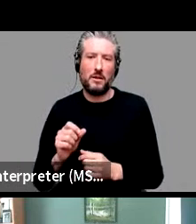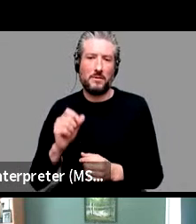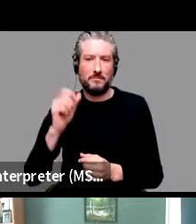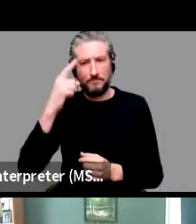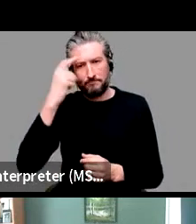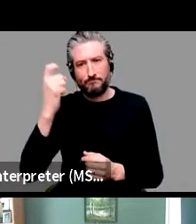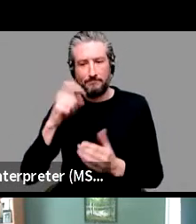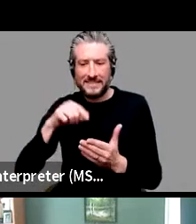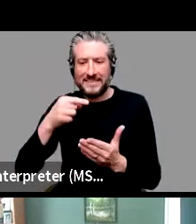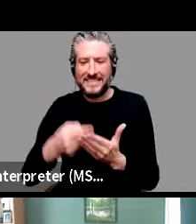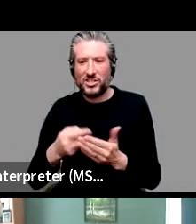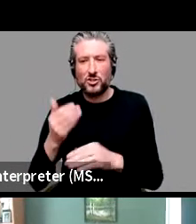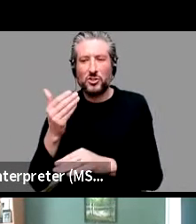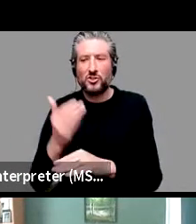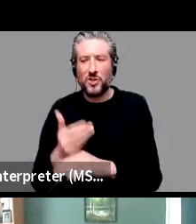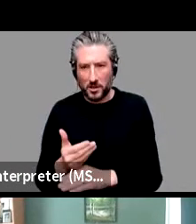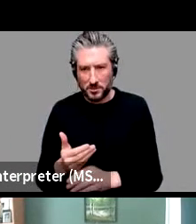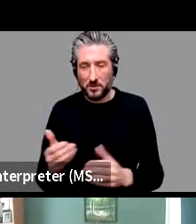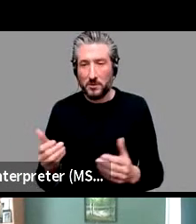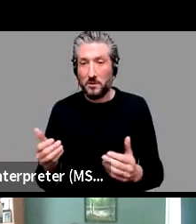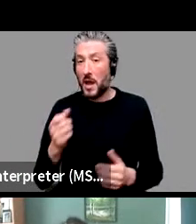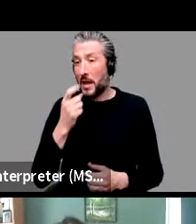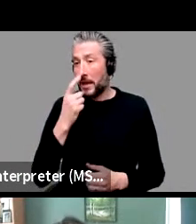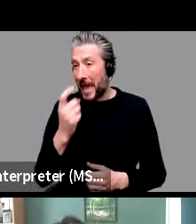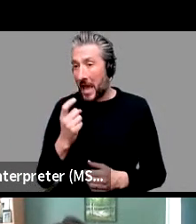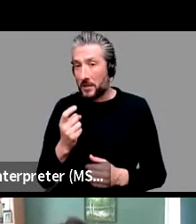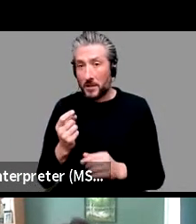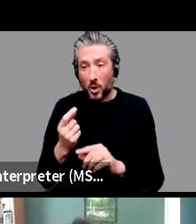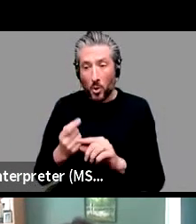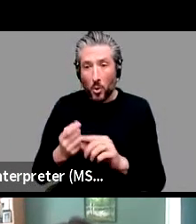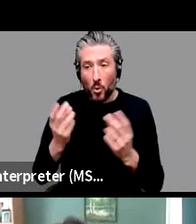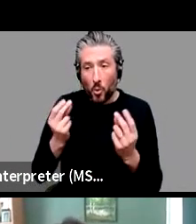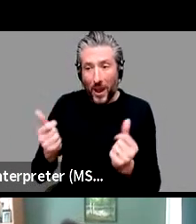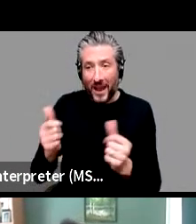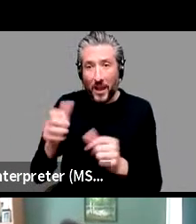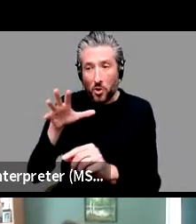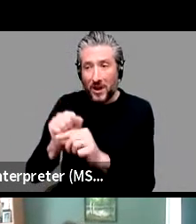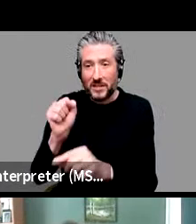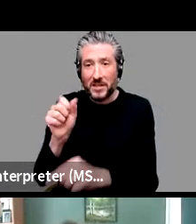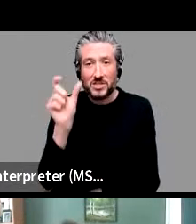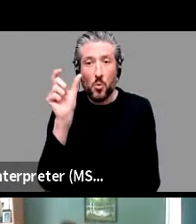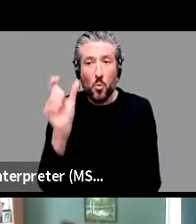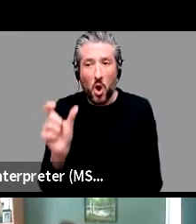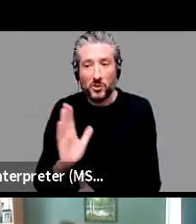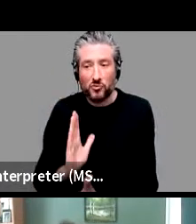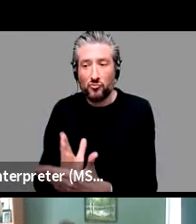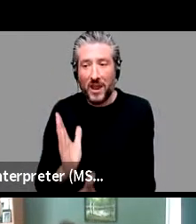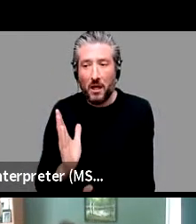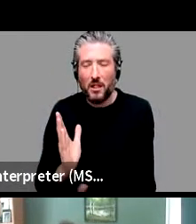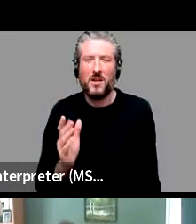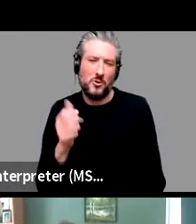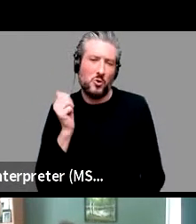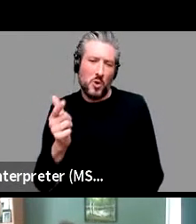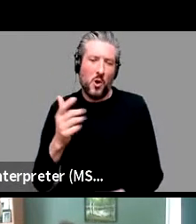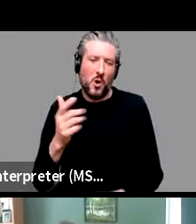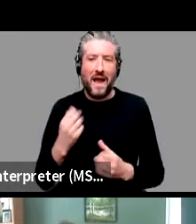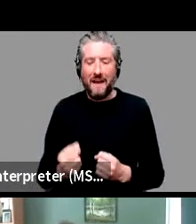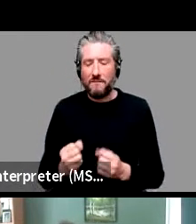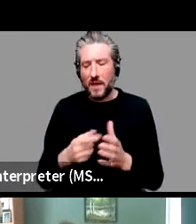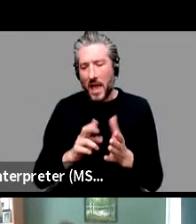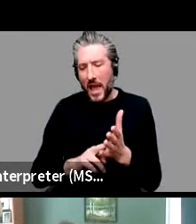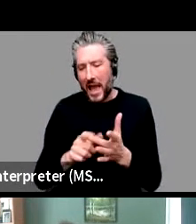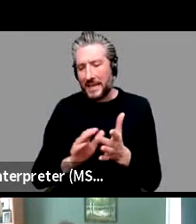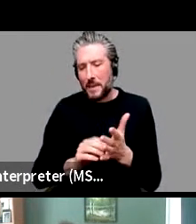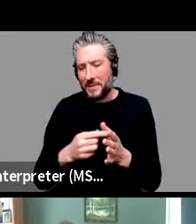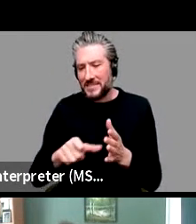word? Well, we know what matters. It's frequency. It's animacy. It's, um, priming. And, and, um,